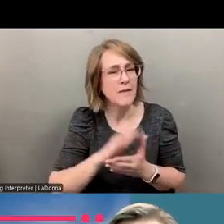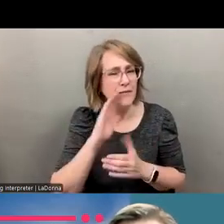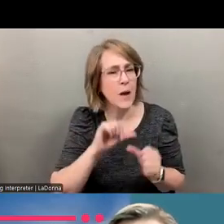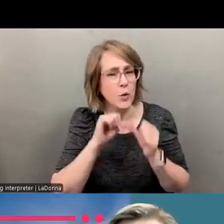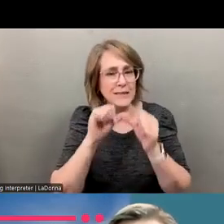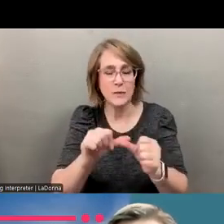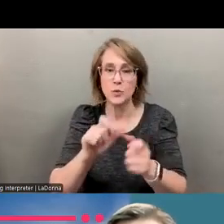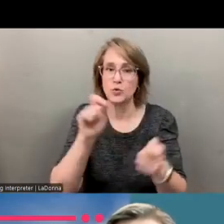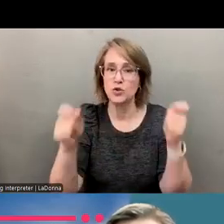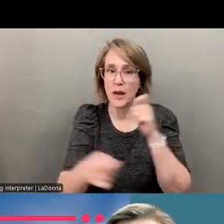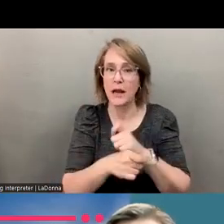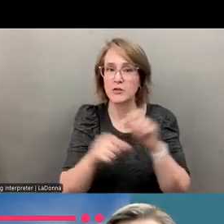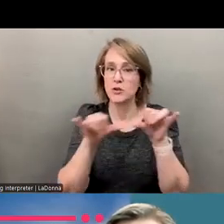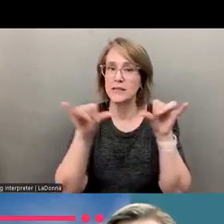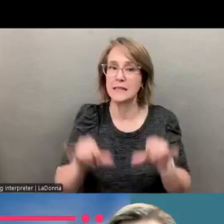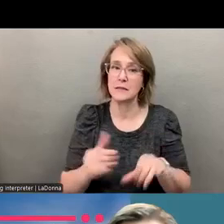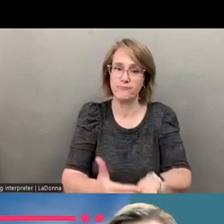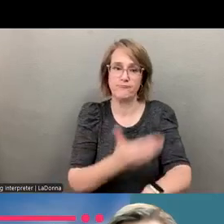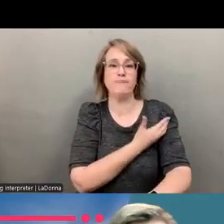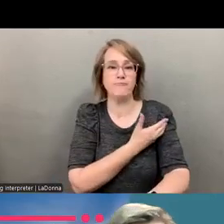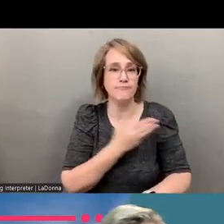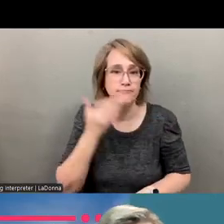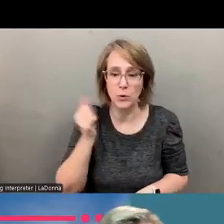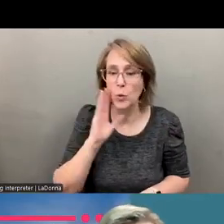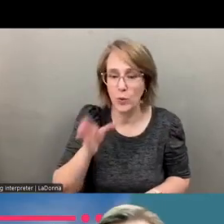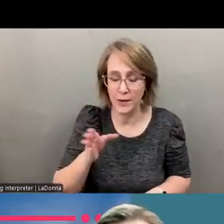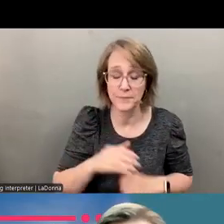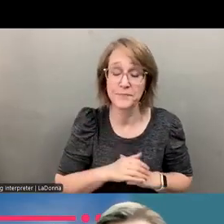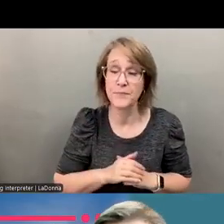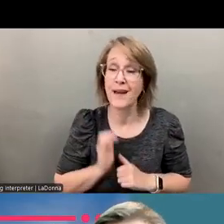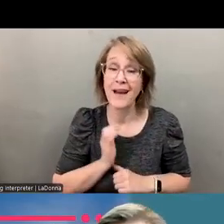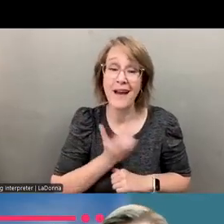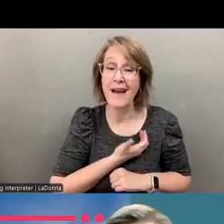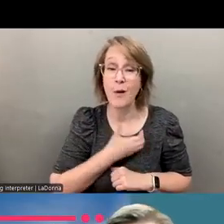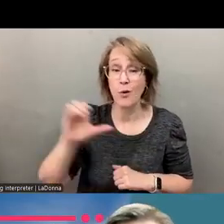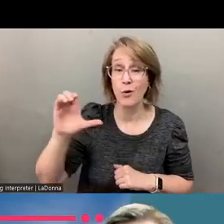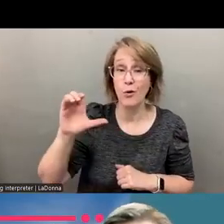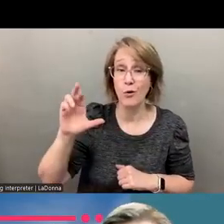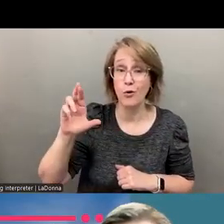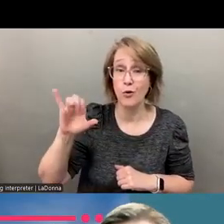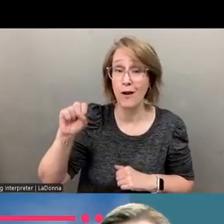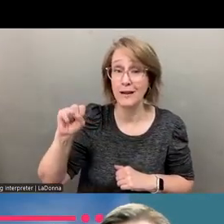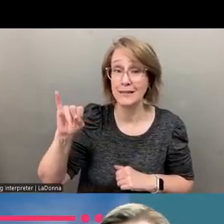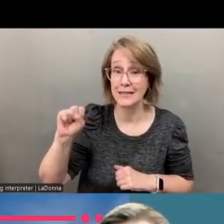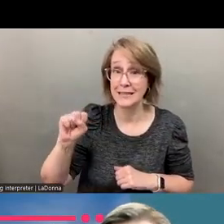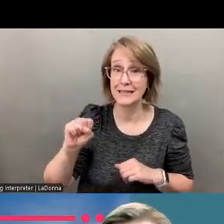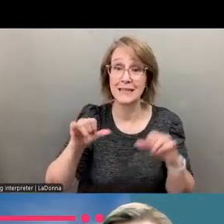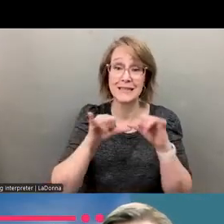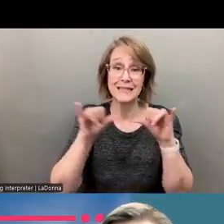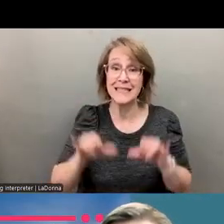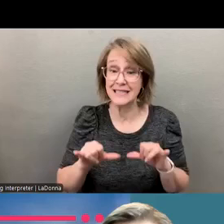systems for them. So, ultimately, crisis systems are really one of those true rare opportunities in the healthcare delivery